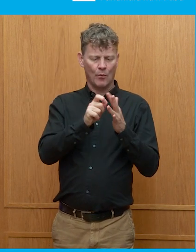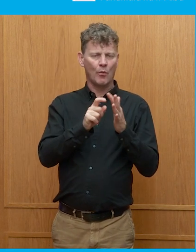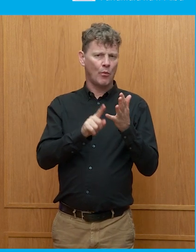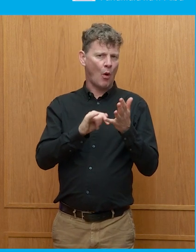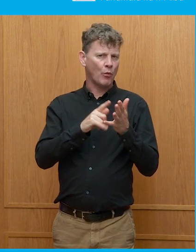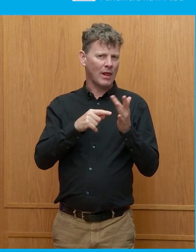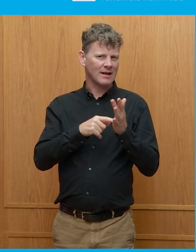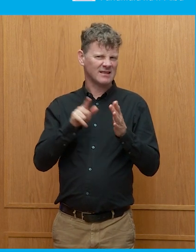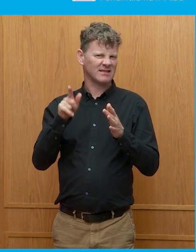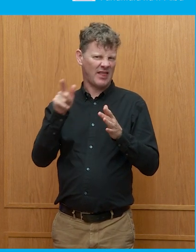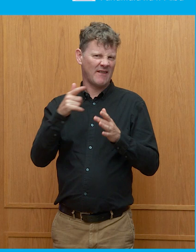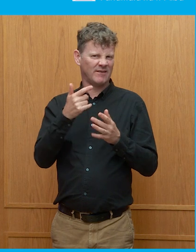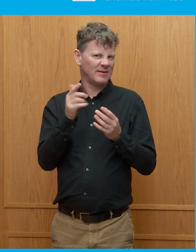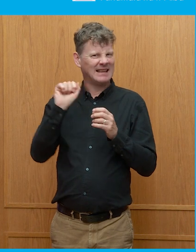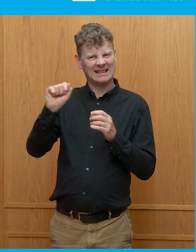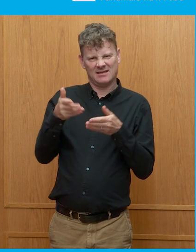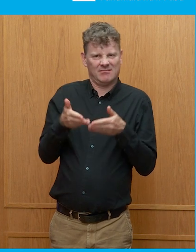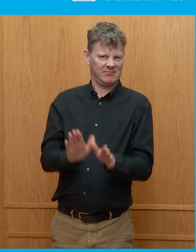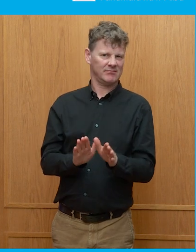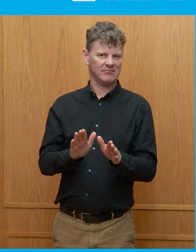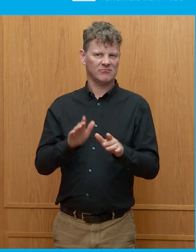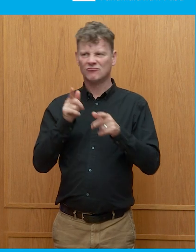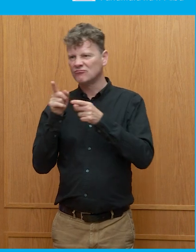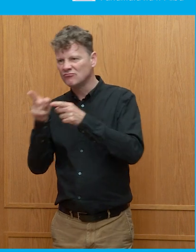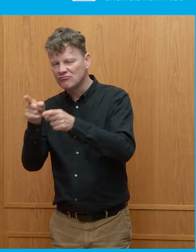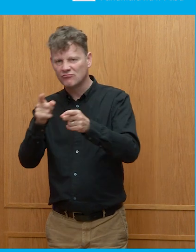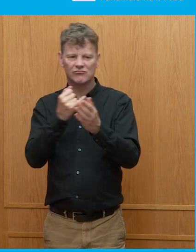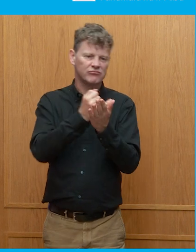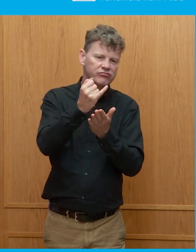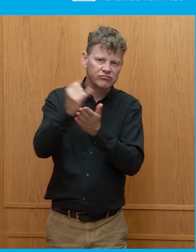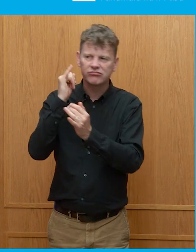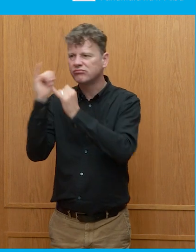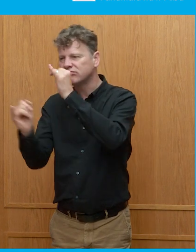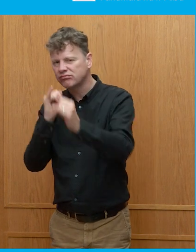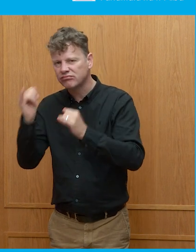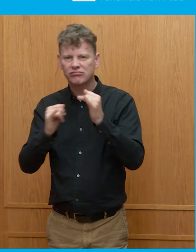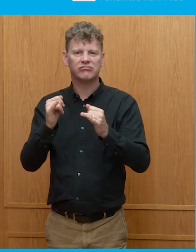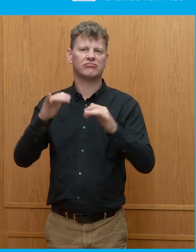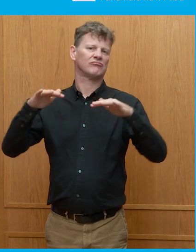hypothesise that he doesn't. He doesn't. He doesn't win.